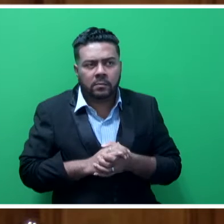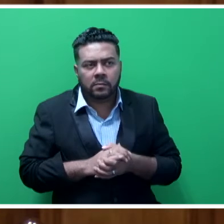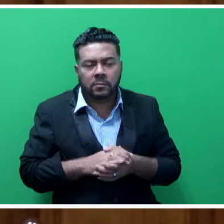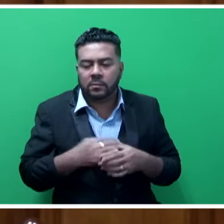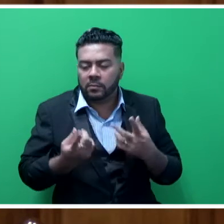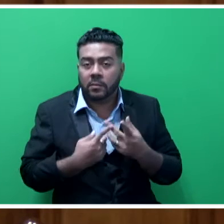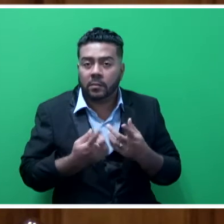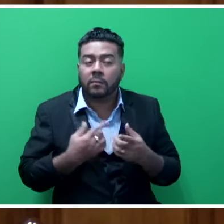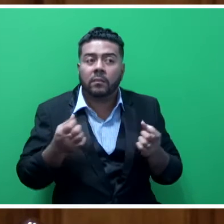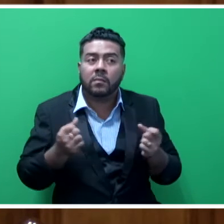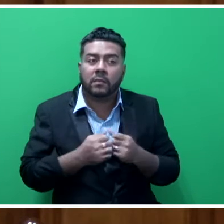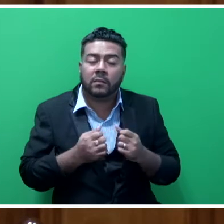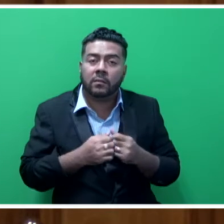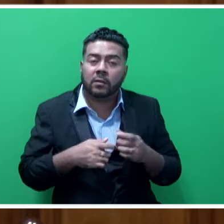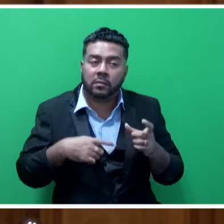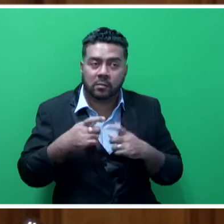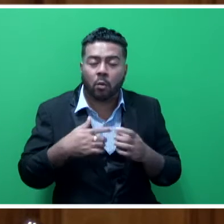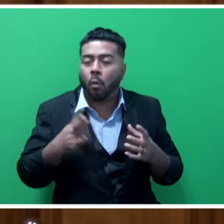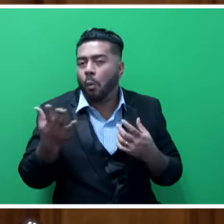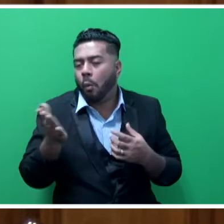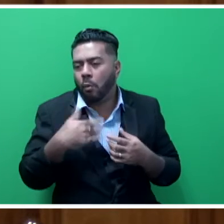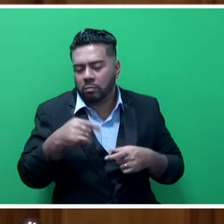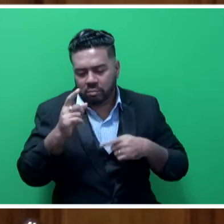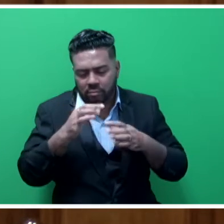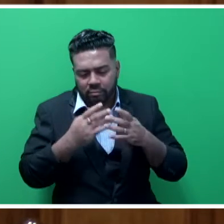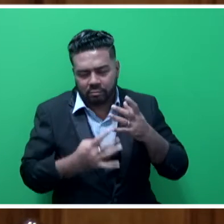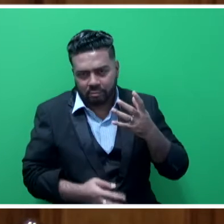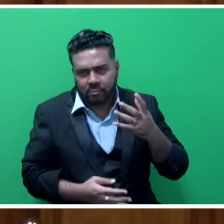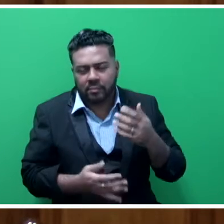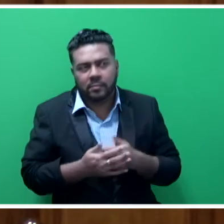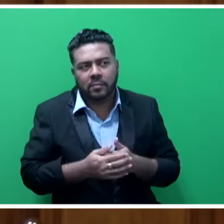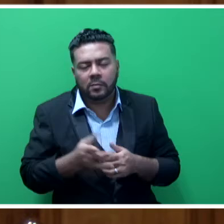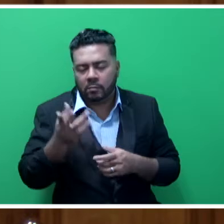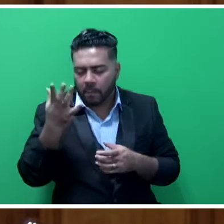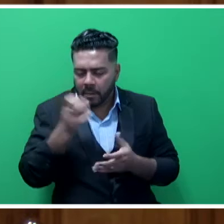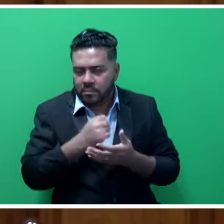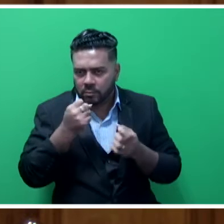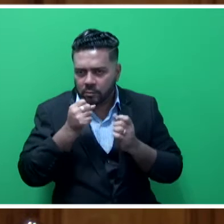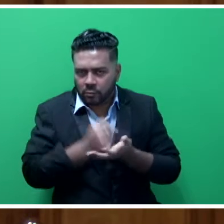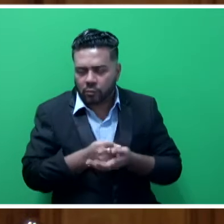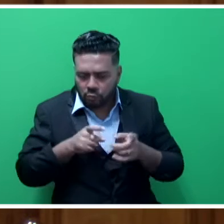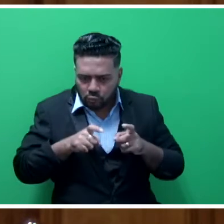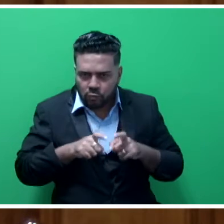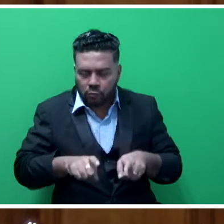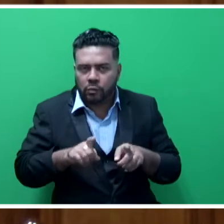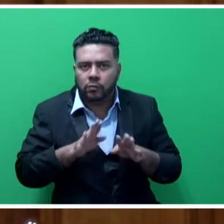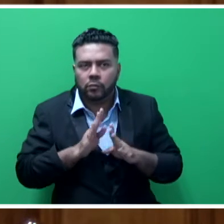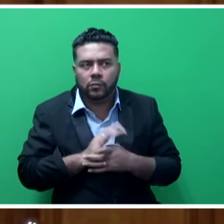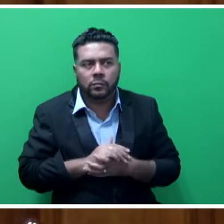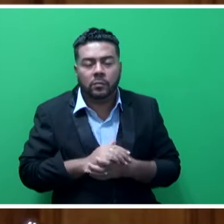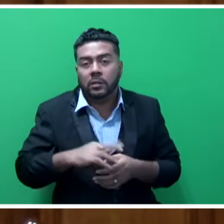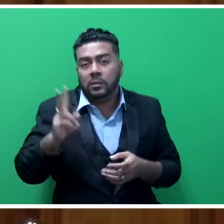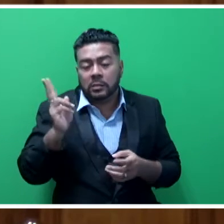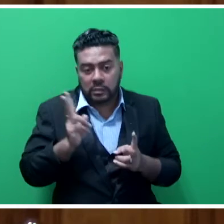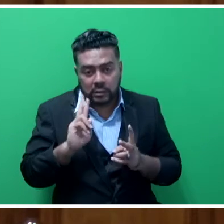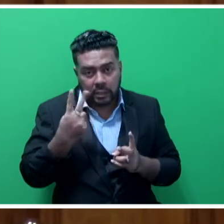materials from pavement construction, and all the ditty-gritty details of ensuring conformance to standards. So having these standards in place. And then the second